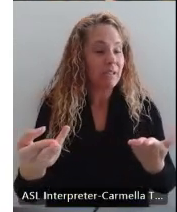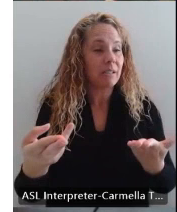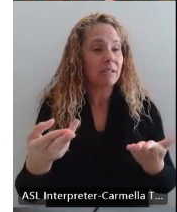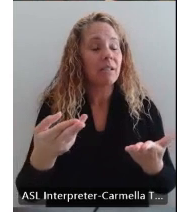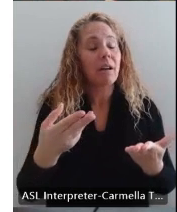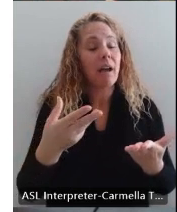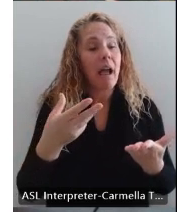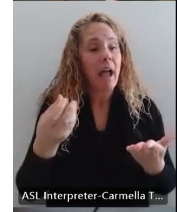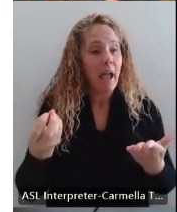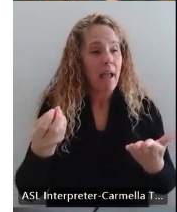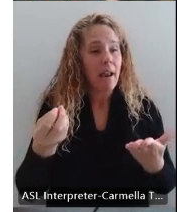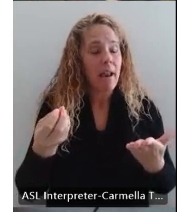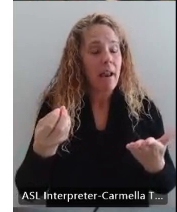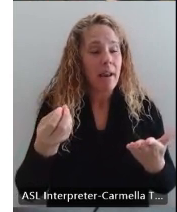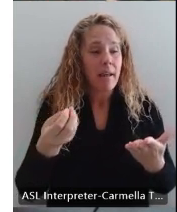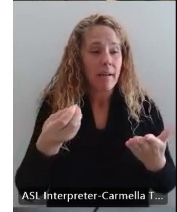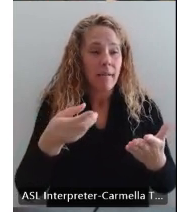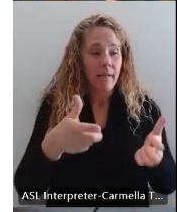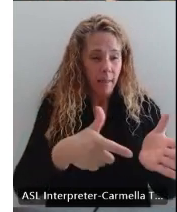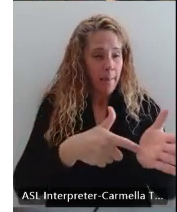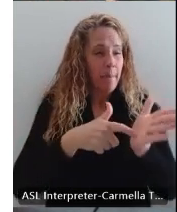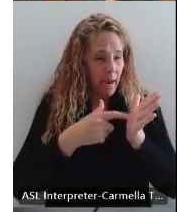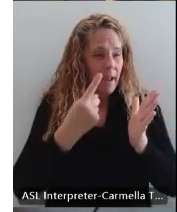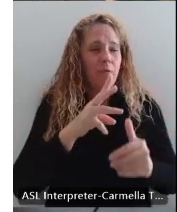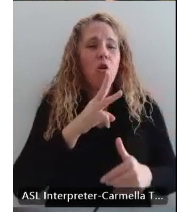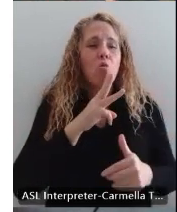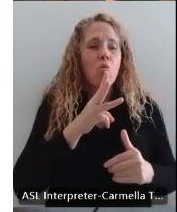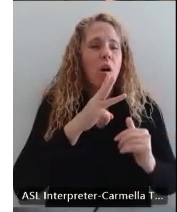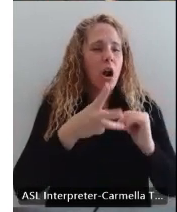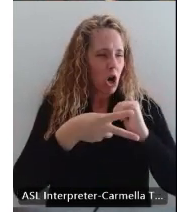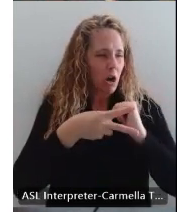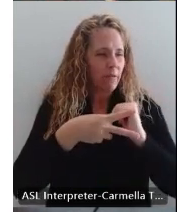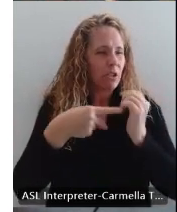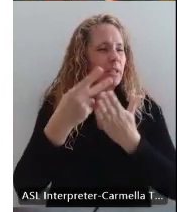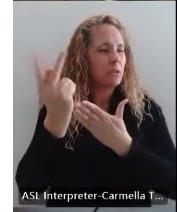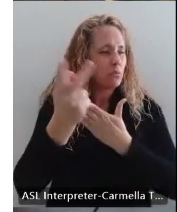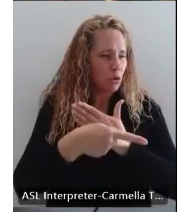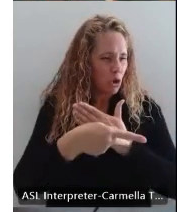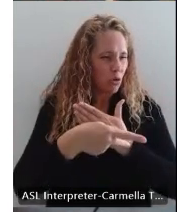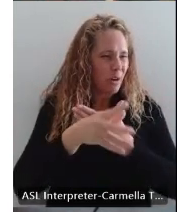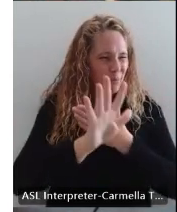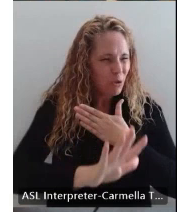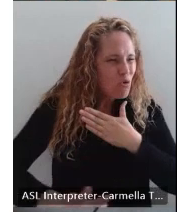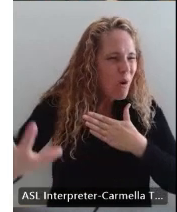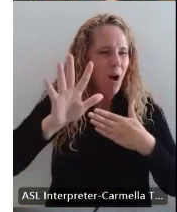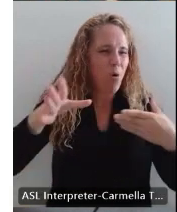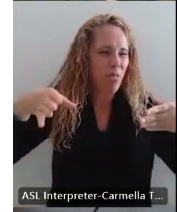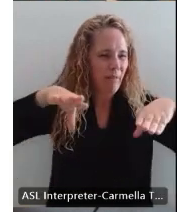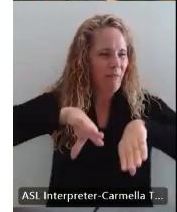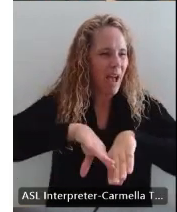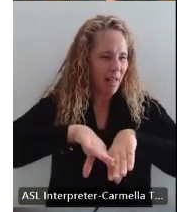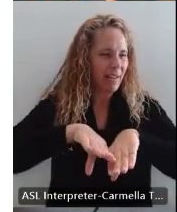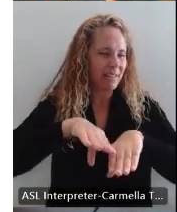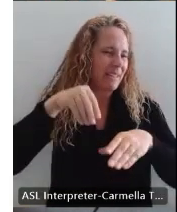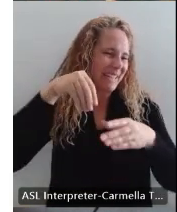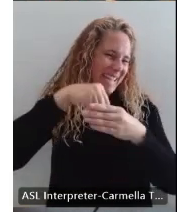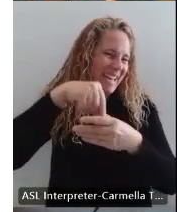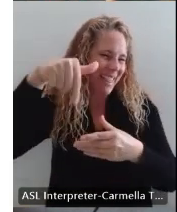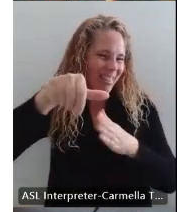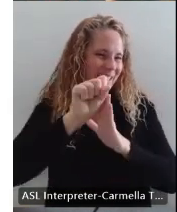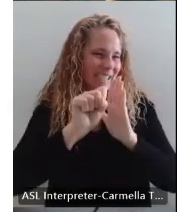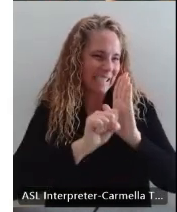the Mandate for Water Conservation Programs across the valley and in the state.